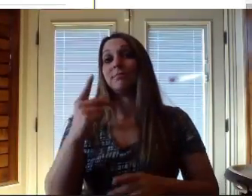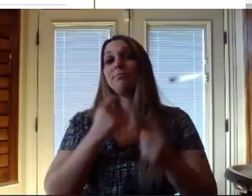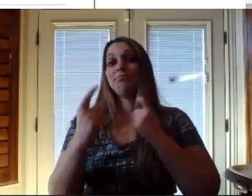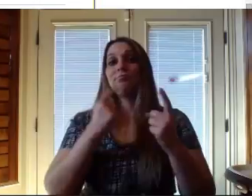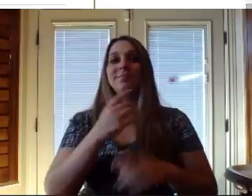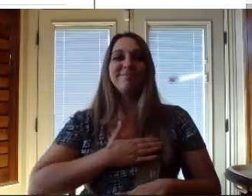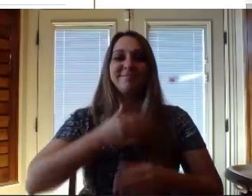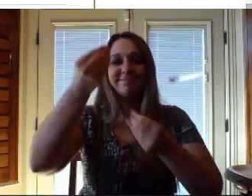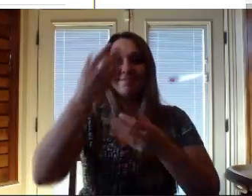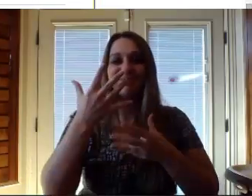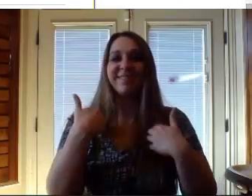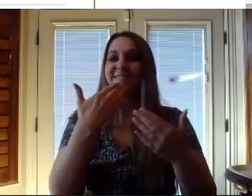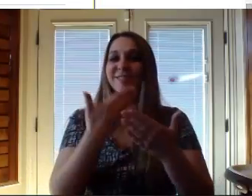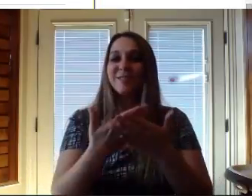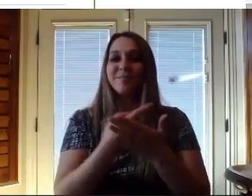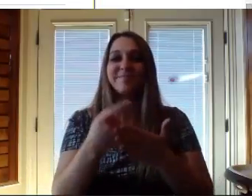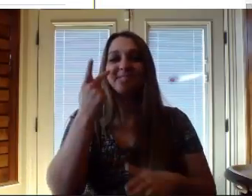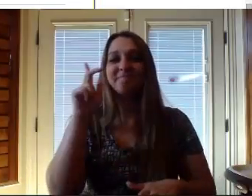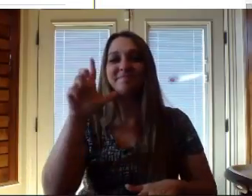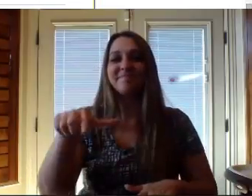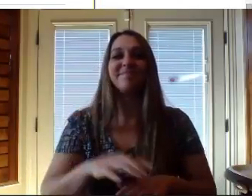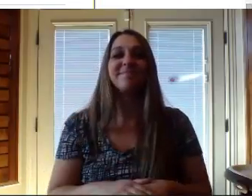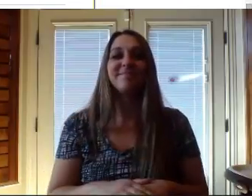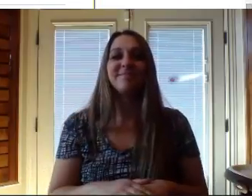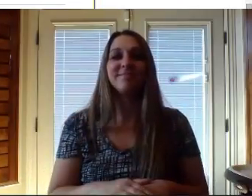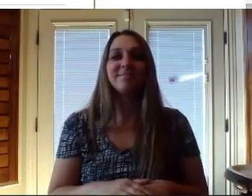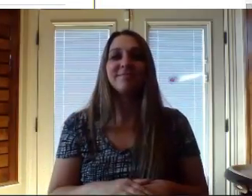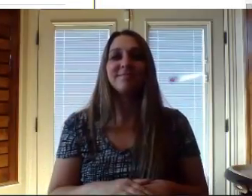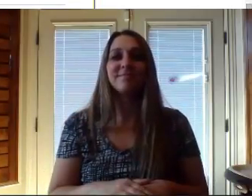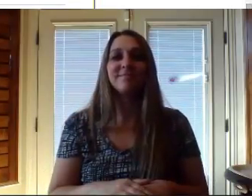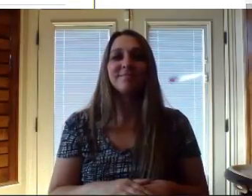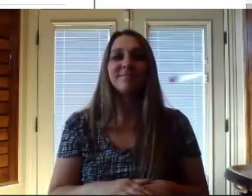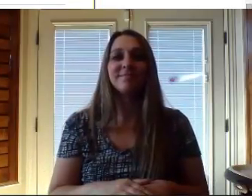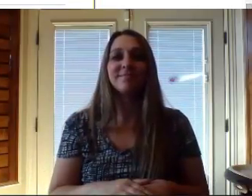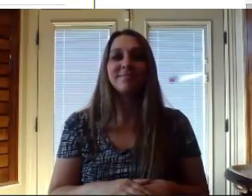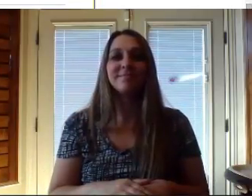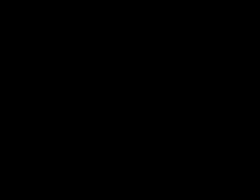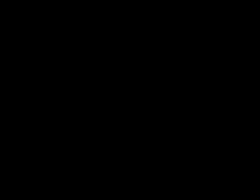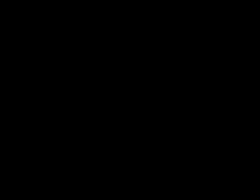advanced classifiers. That's it for week 9. If you have any questions, let me know. Have a good week. Thanks. See you later.